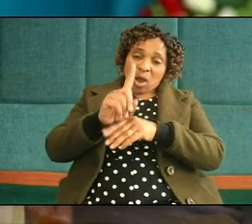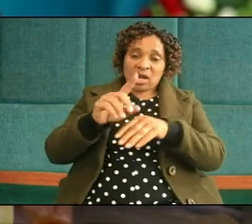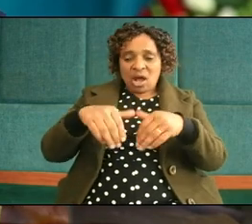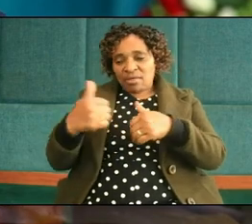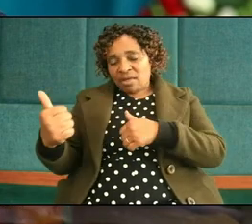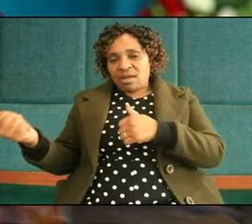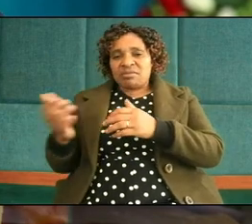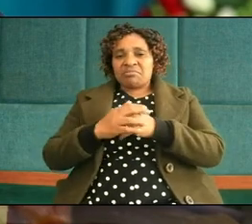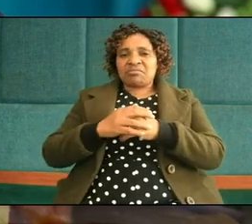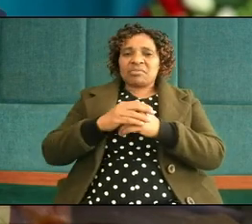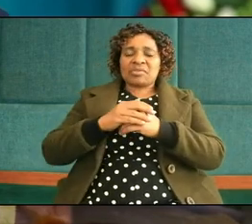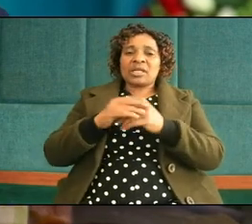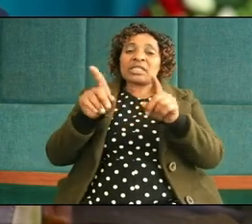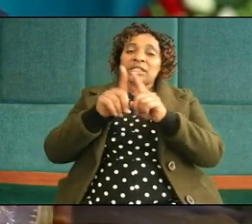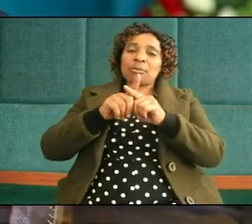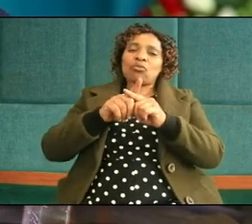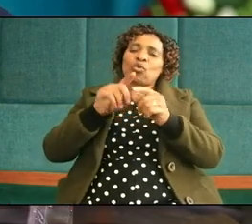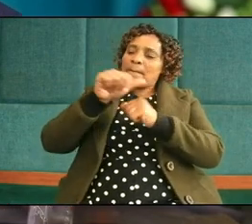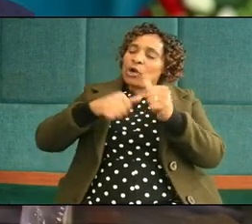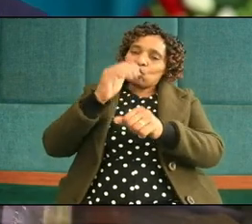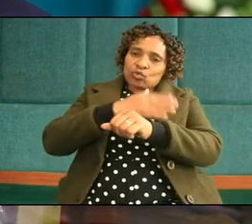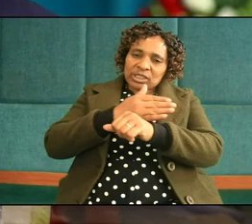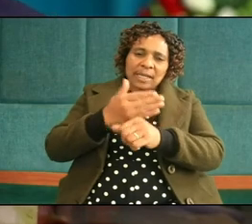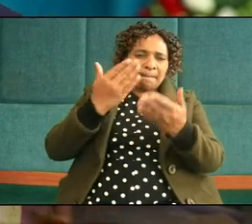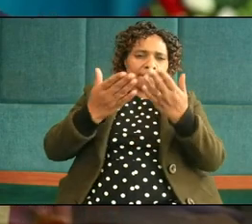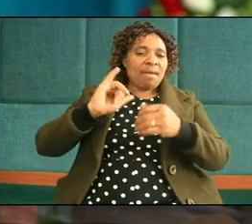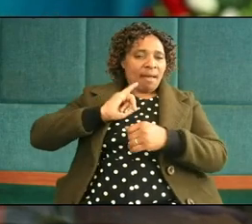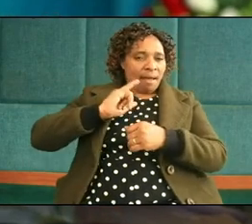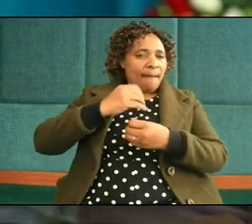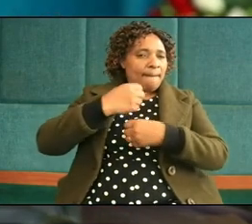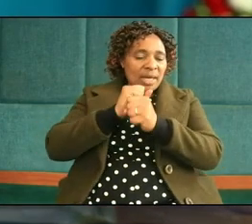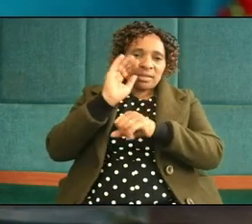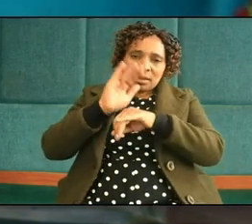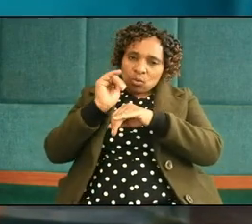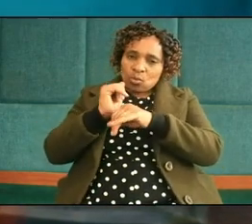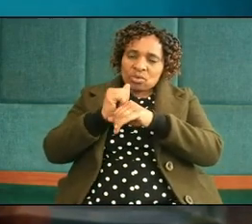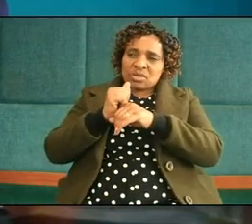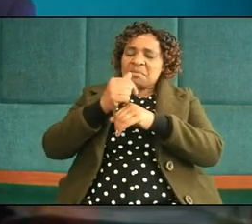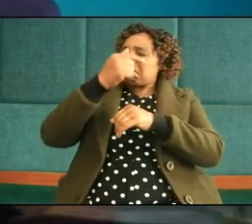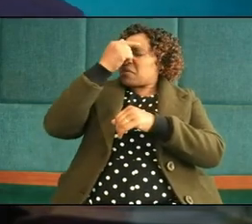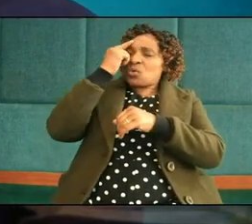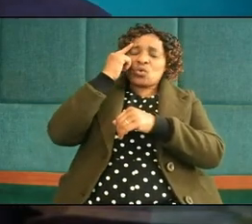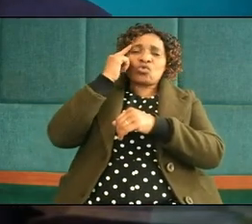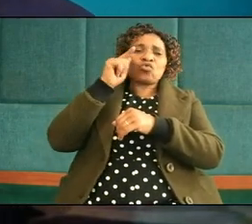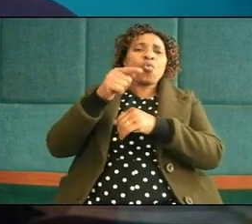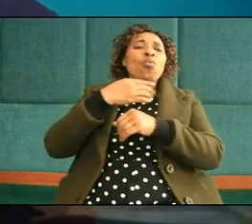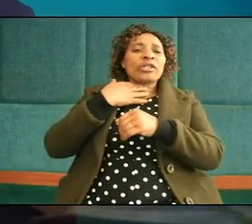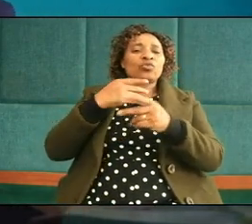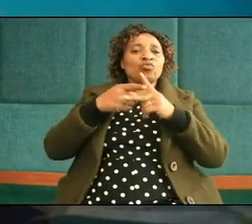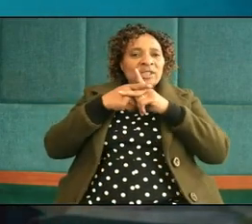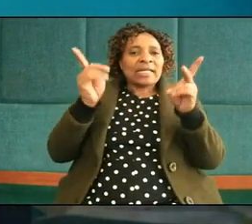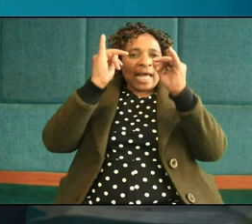one as we are going to see may I make this call that because we want to start a new